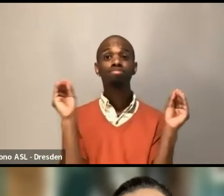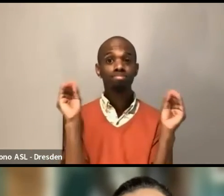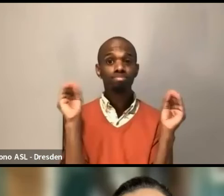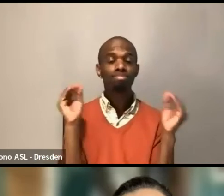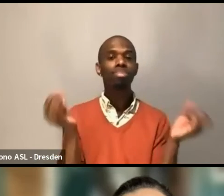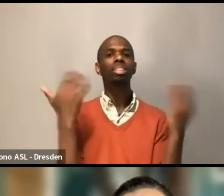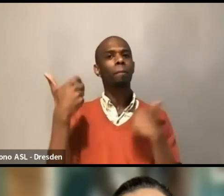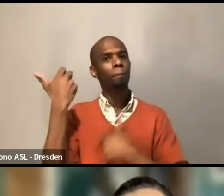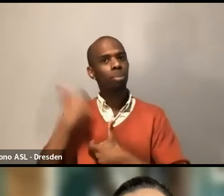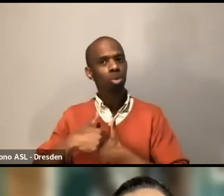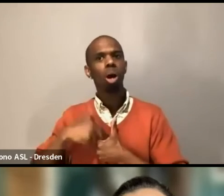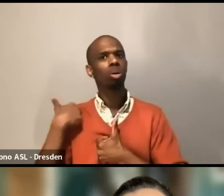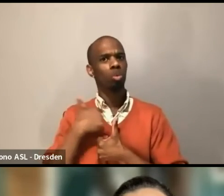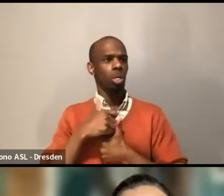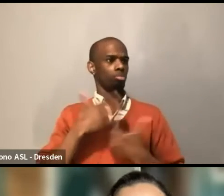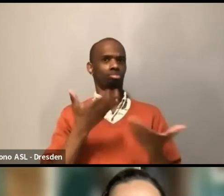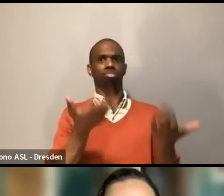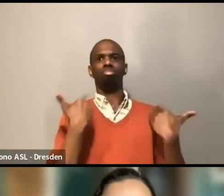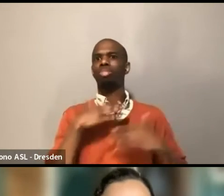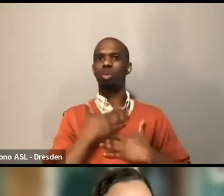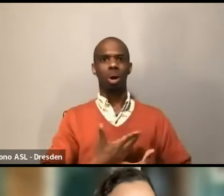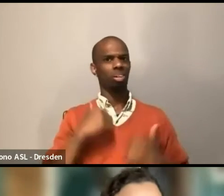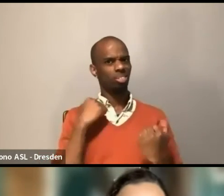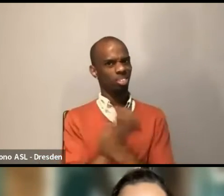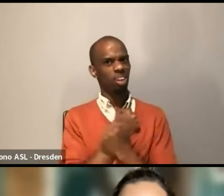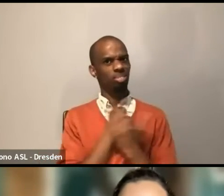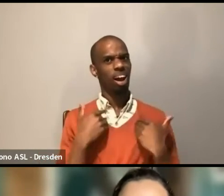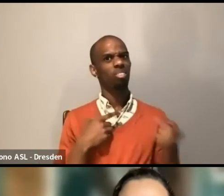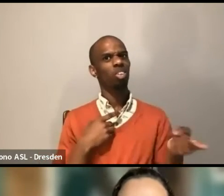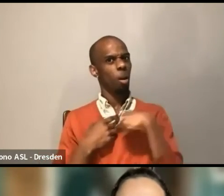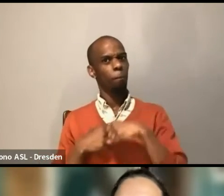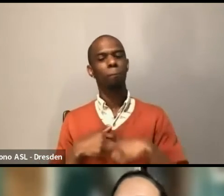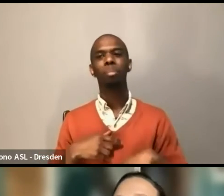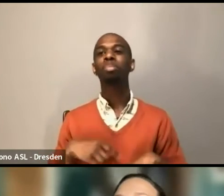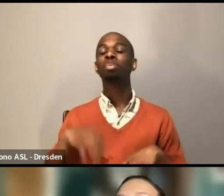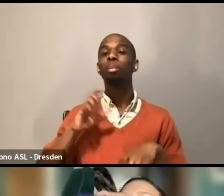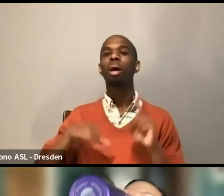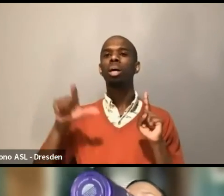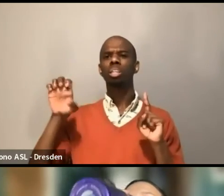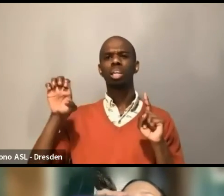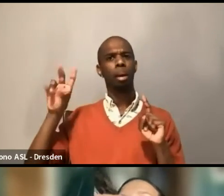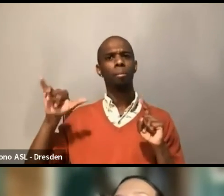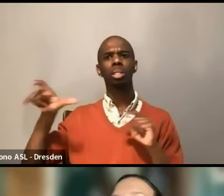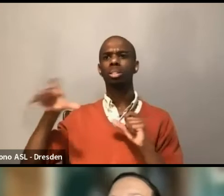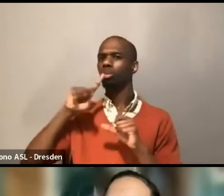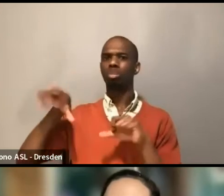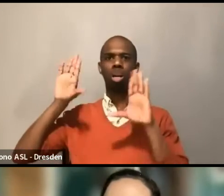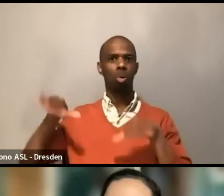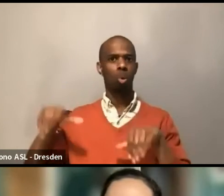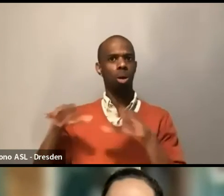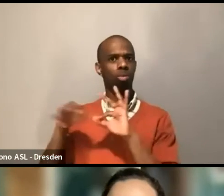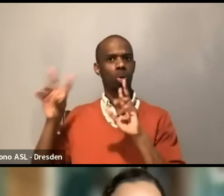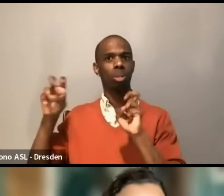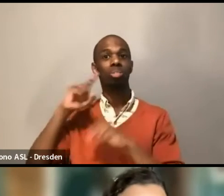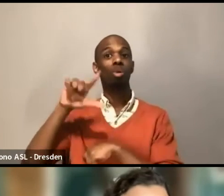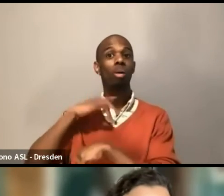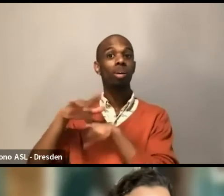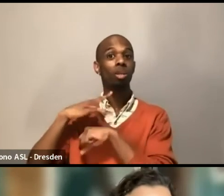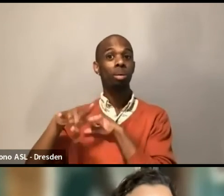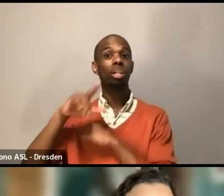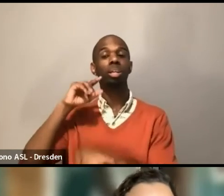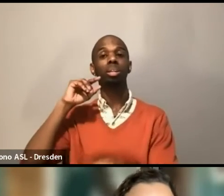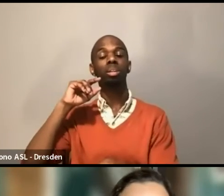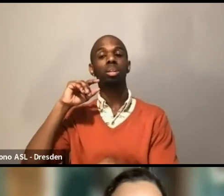yes. So we covered Emily's question. Thank you for that. That was a wonderful question on availability for artists. Um,